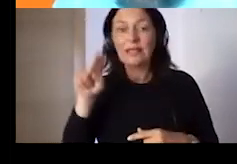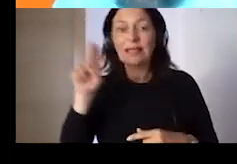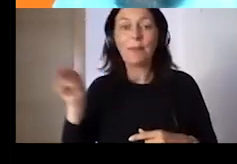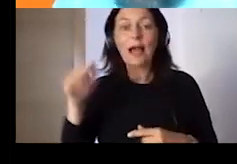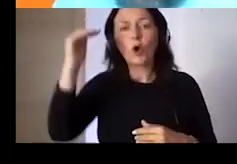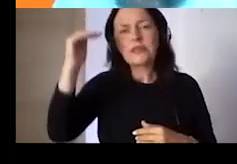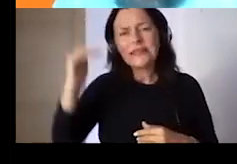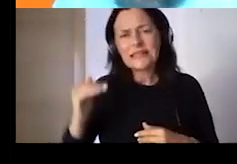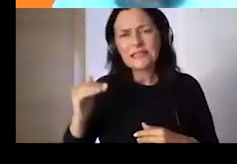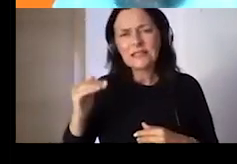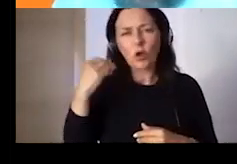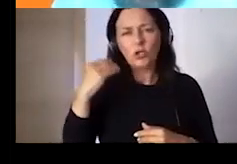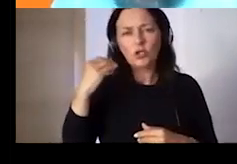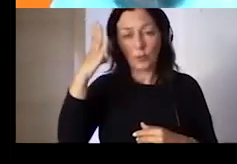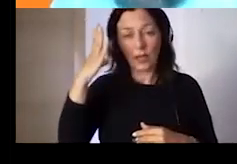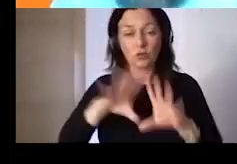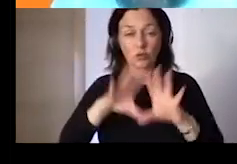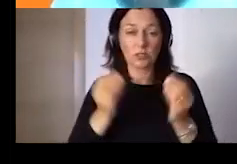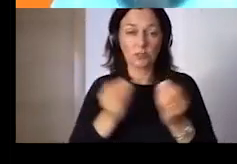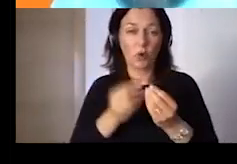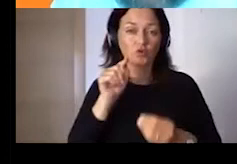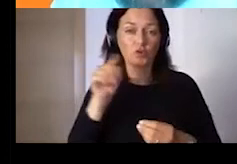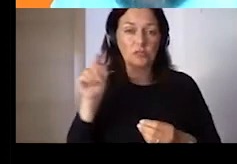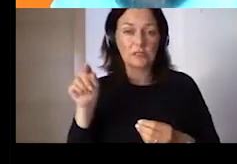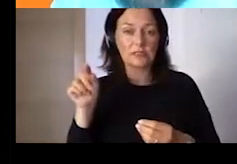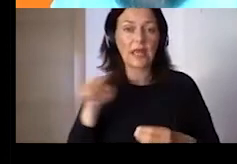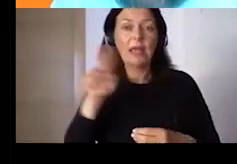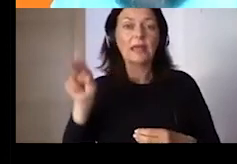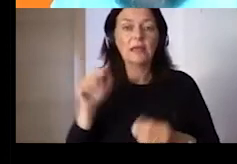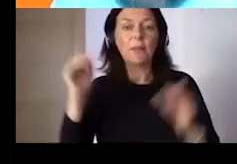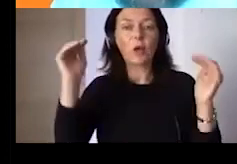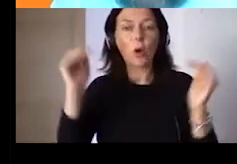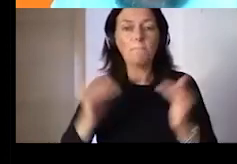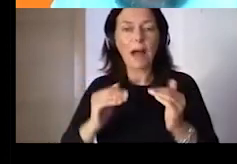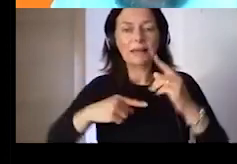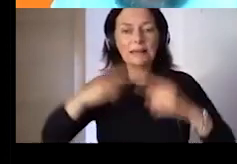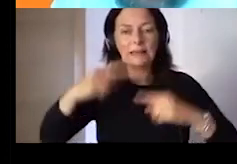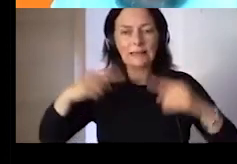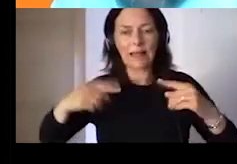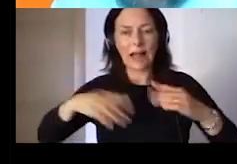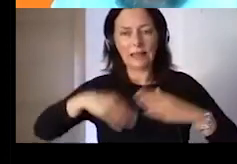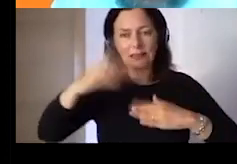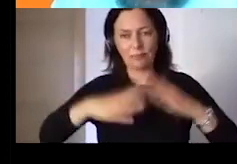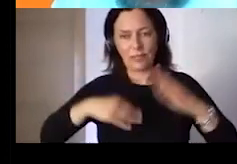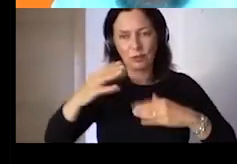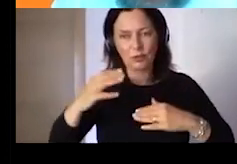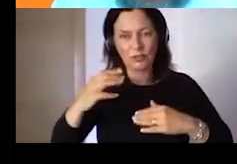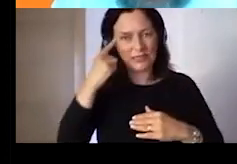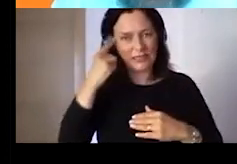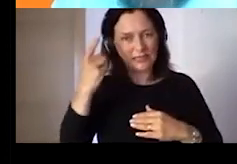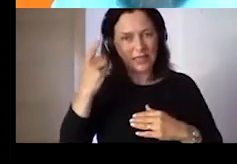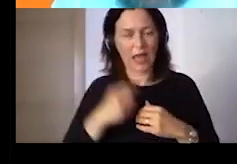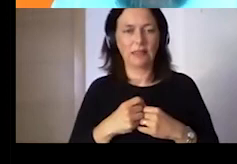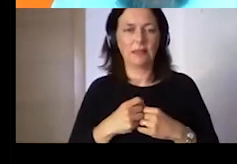competencies. But this is not the only one,